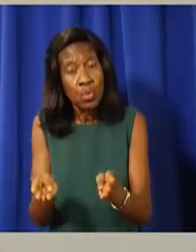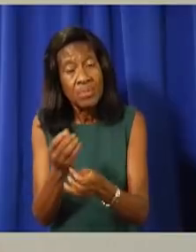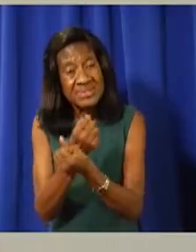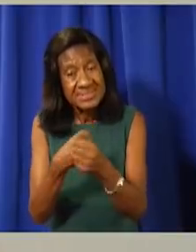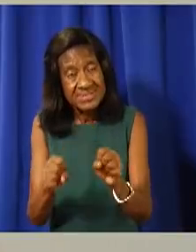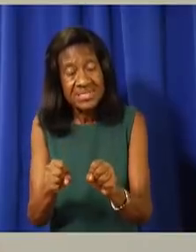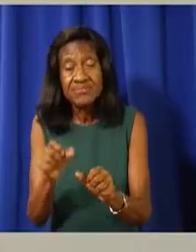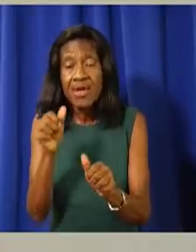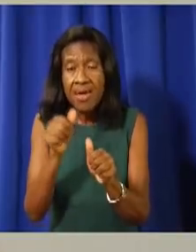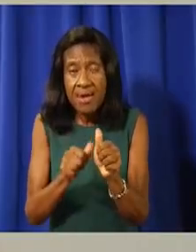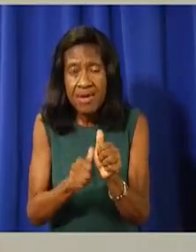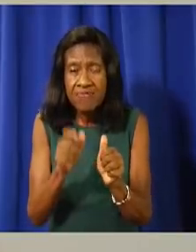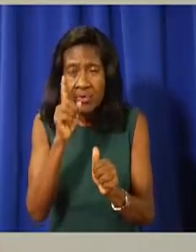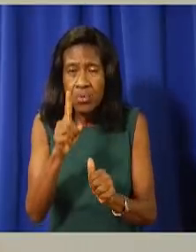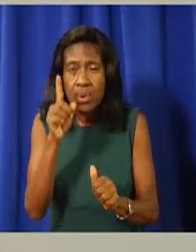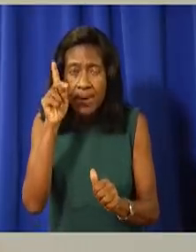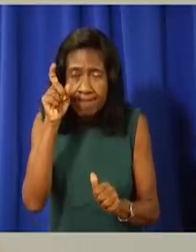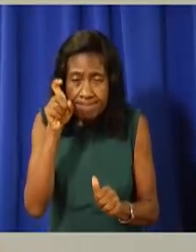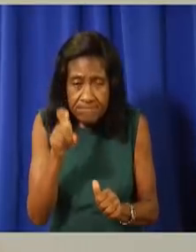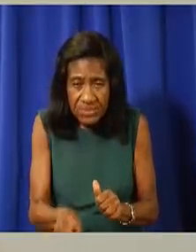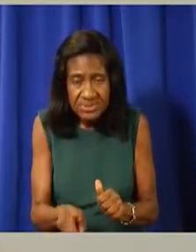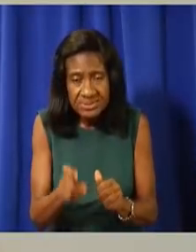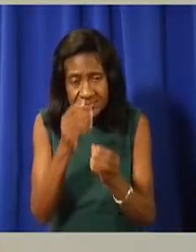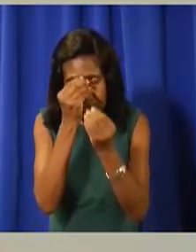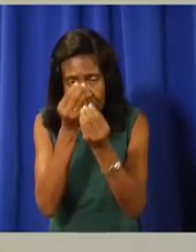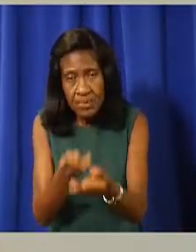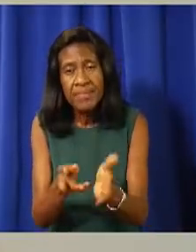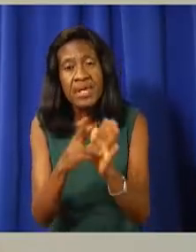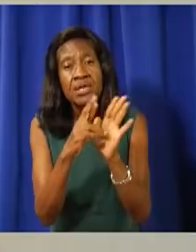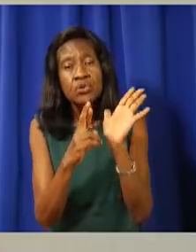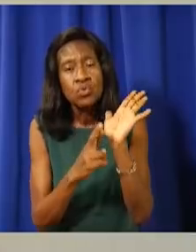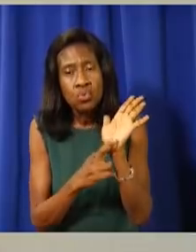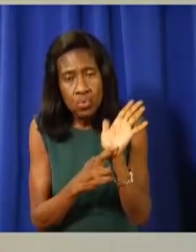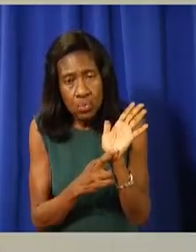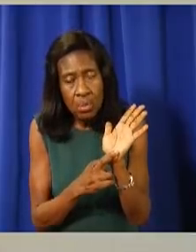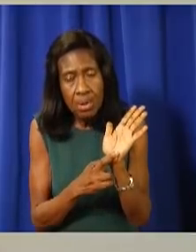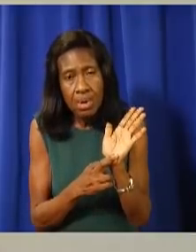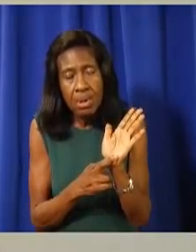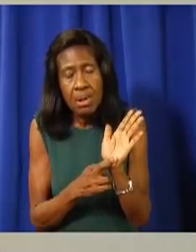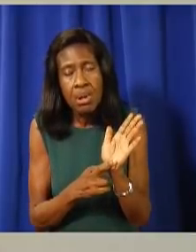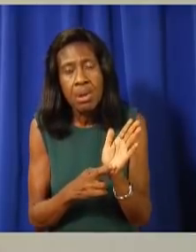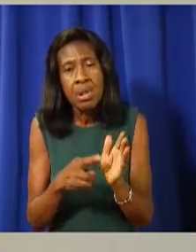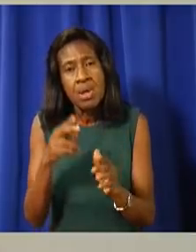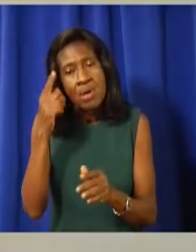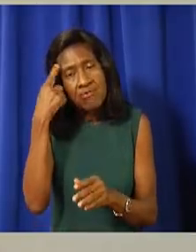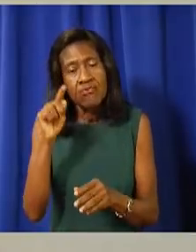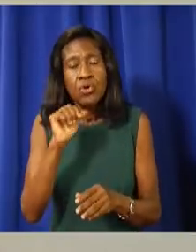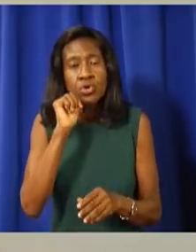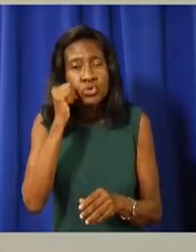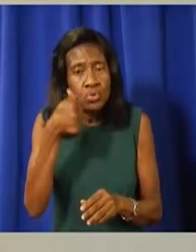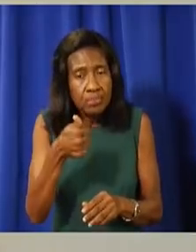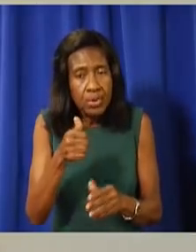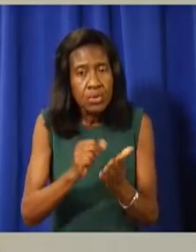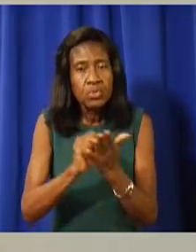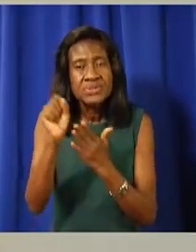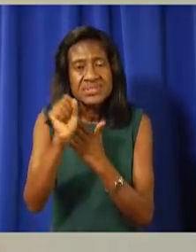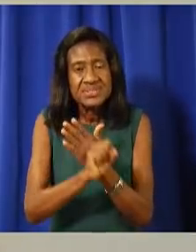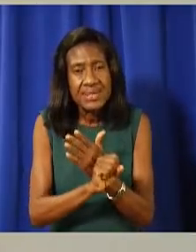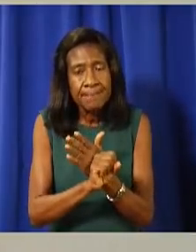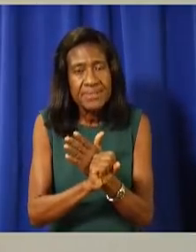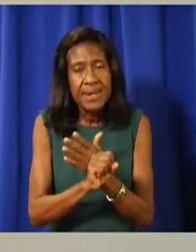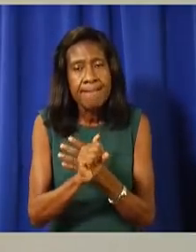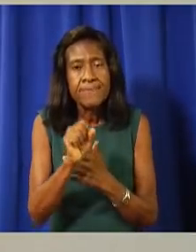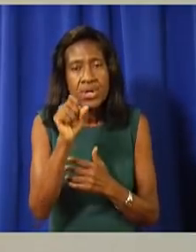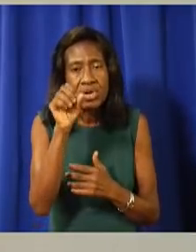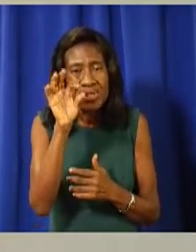government and the people alike. As we enter Phase 3 tomorrow, September 9th, I